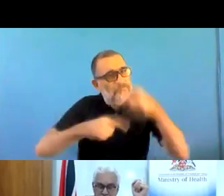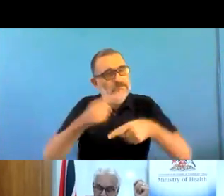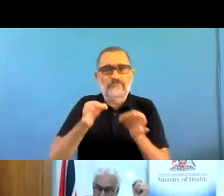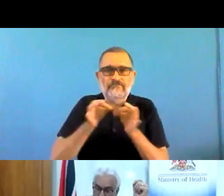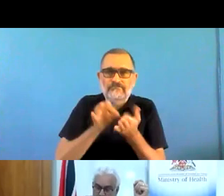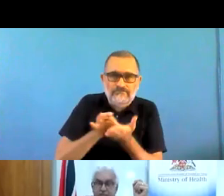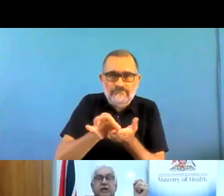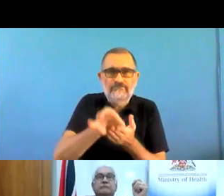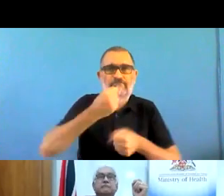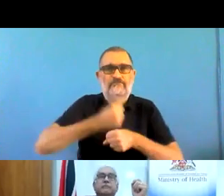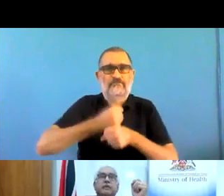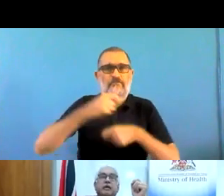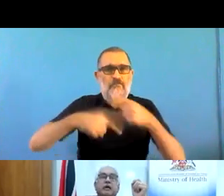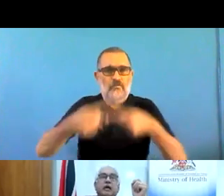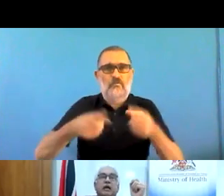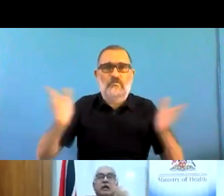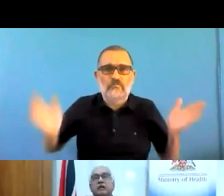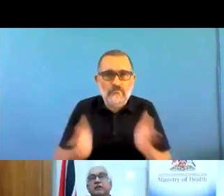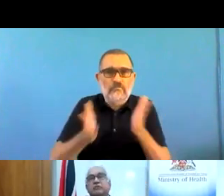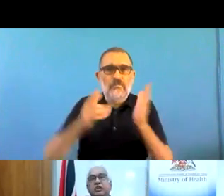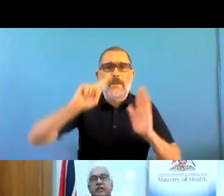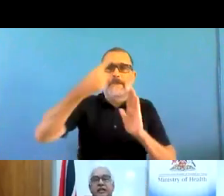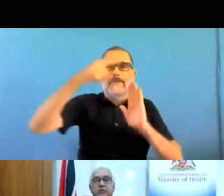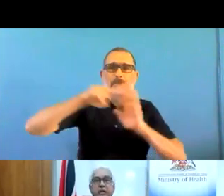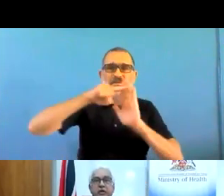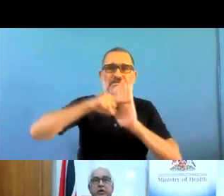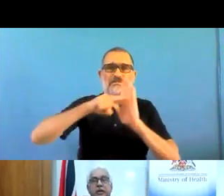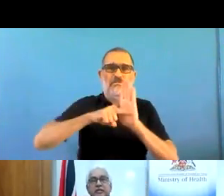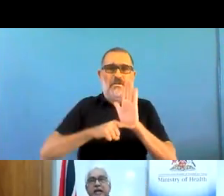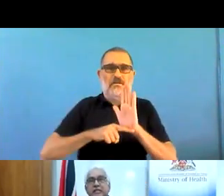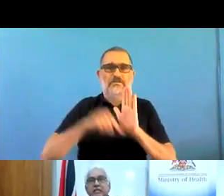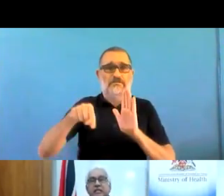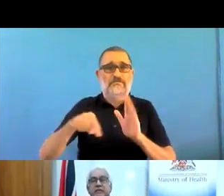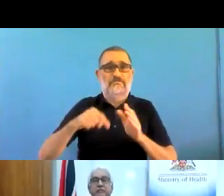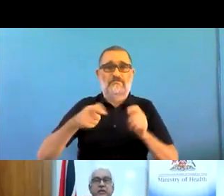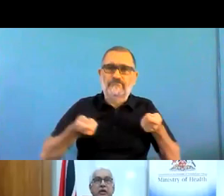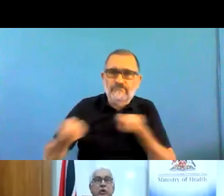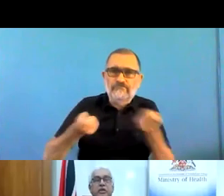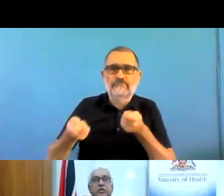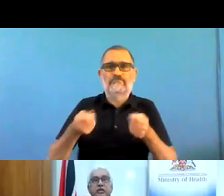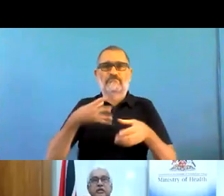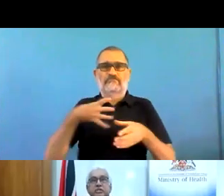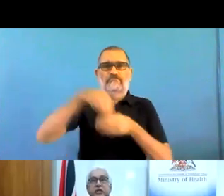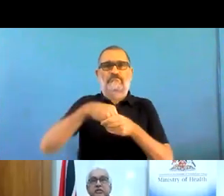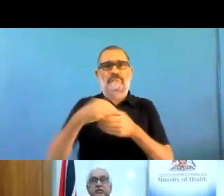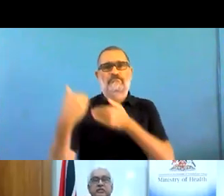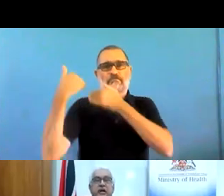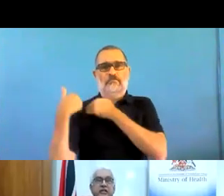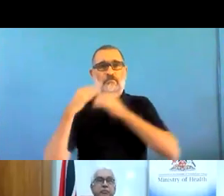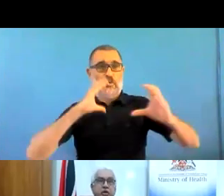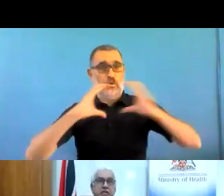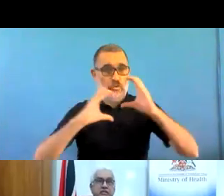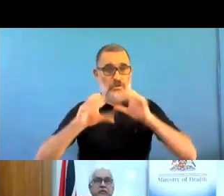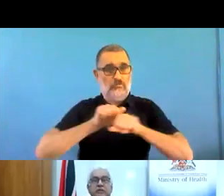That is what we have done. Luckily for Trinidad and Tobago in 2019, we took a decision to